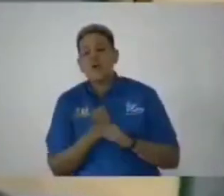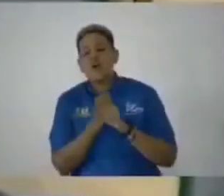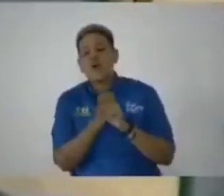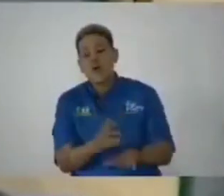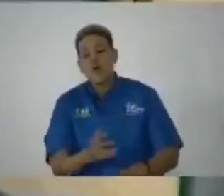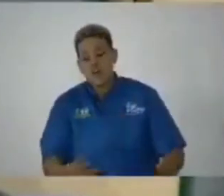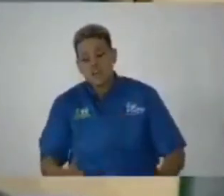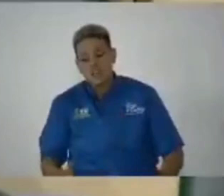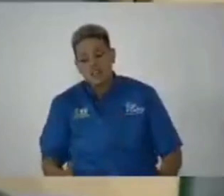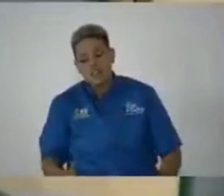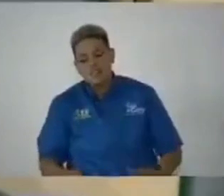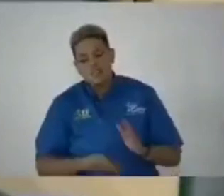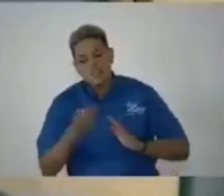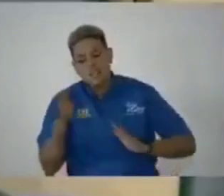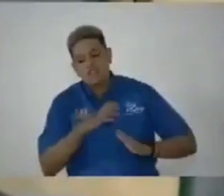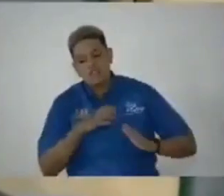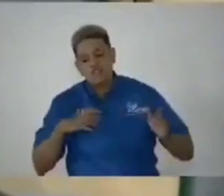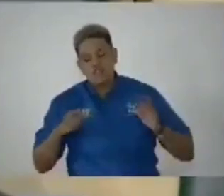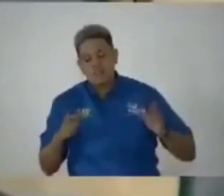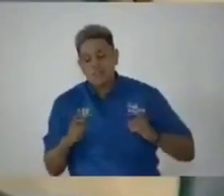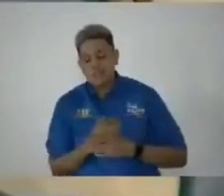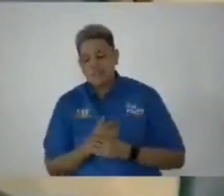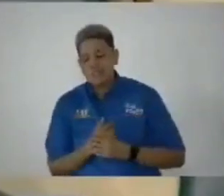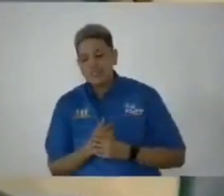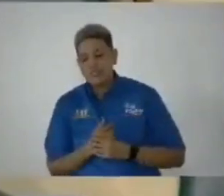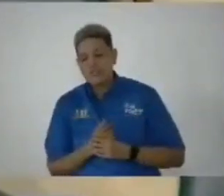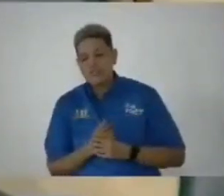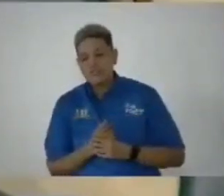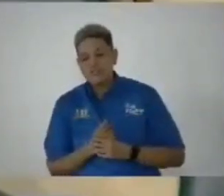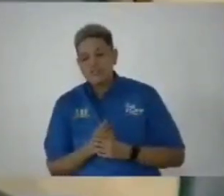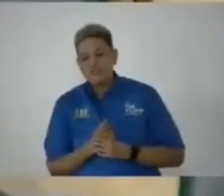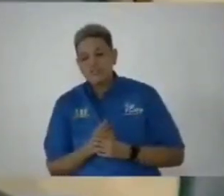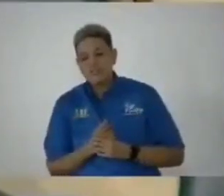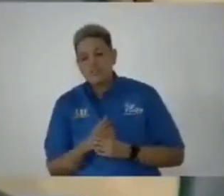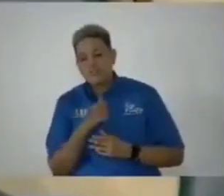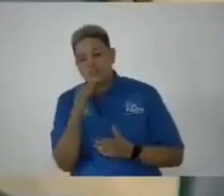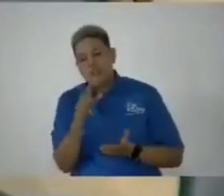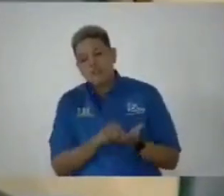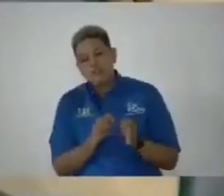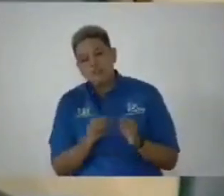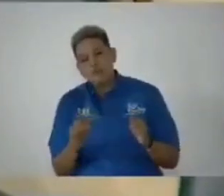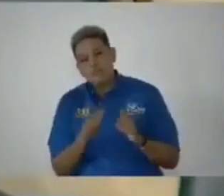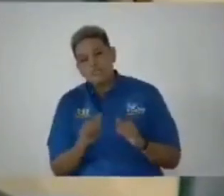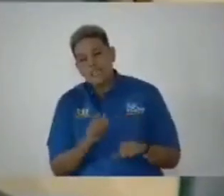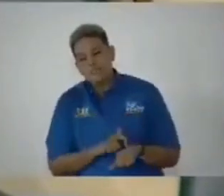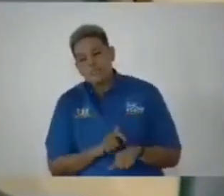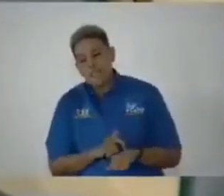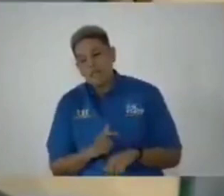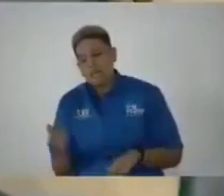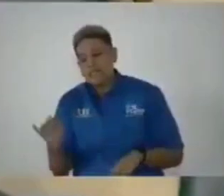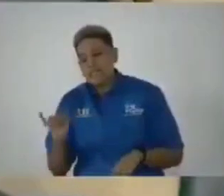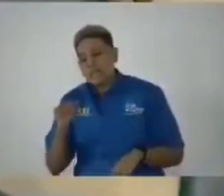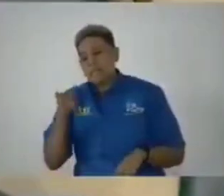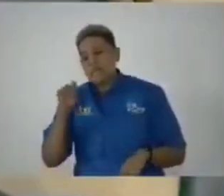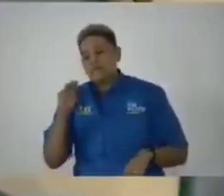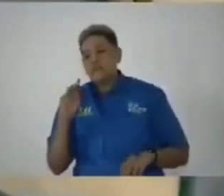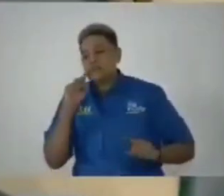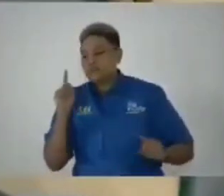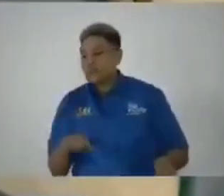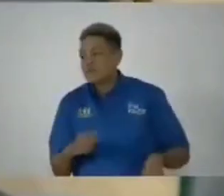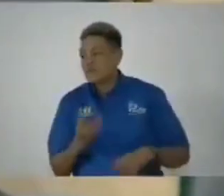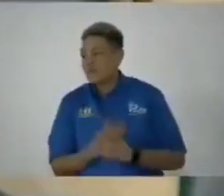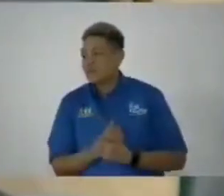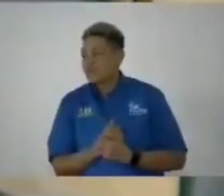the integrity commission not to publish it at the same time, just like the Petrogram report?